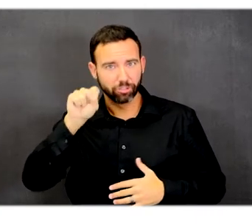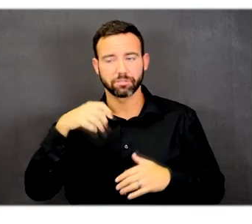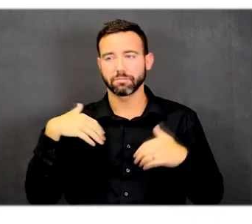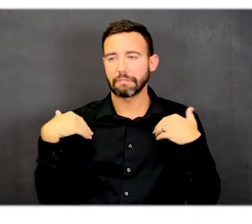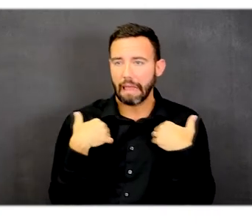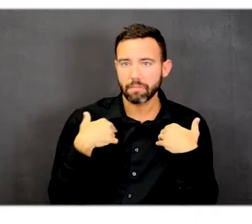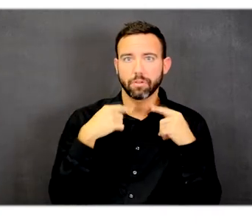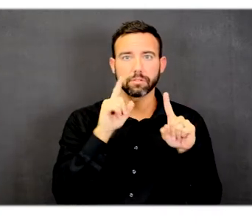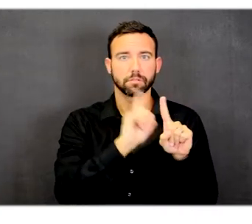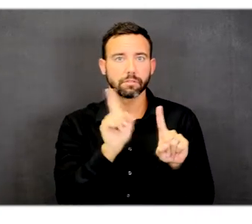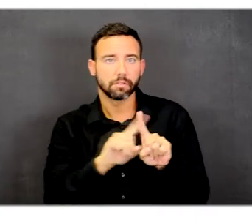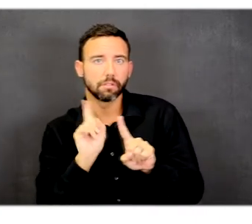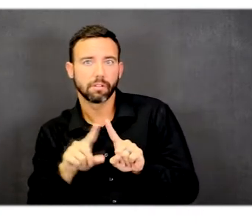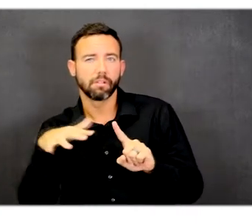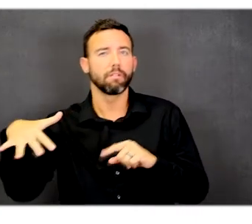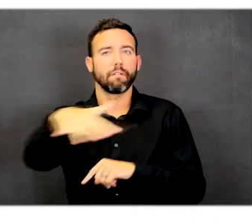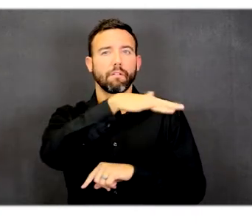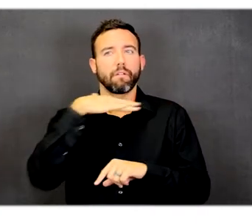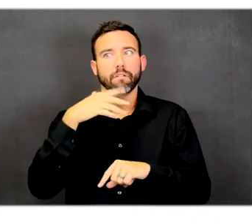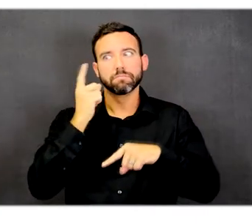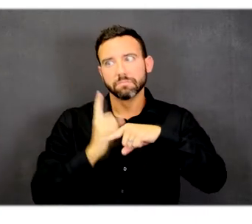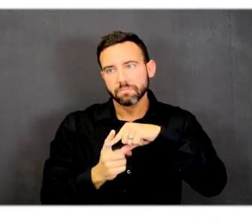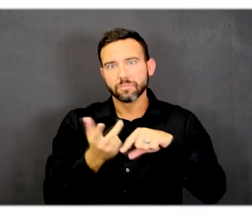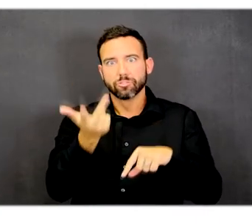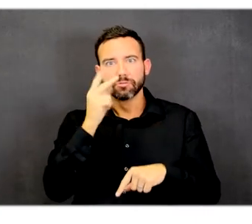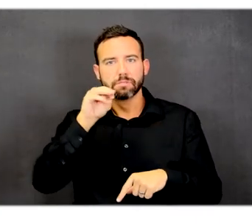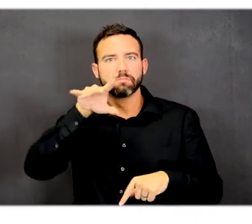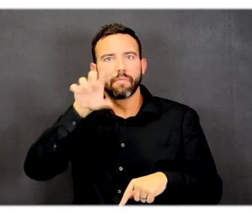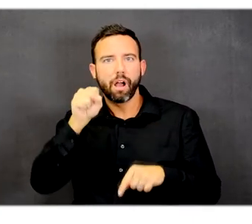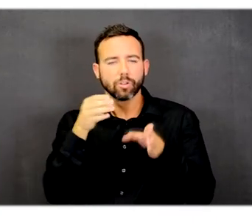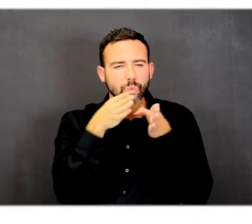provides almost three miles of trails throughout the facility.